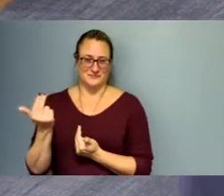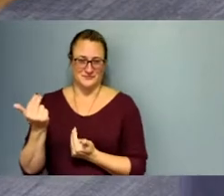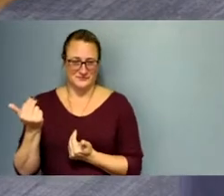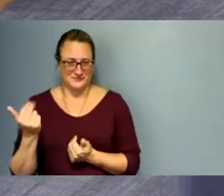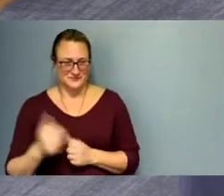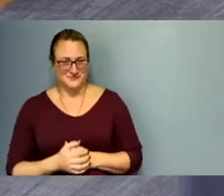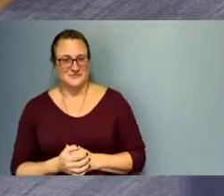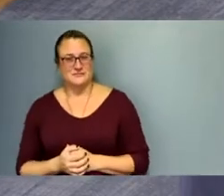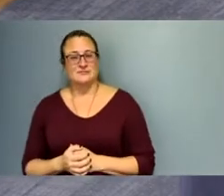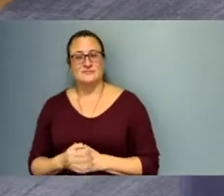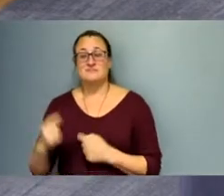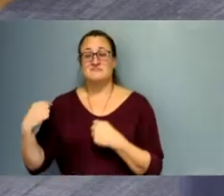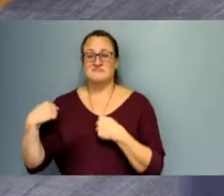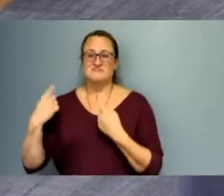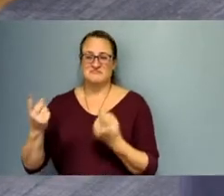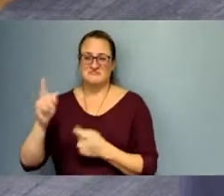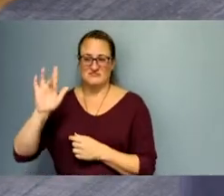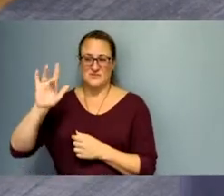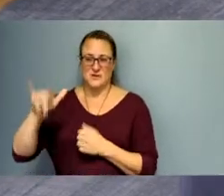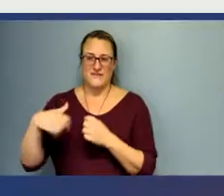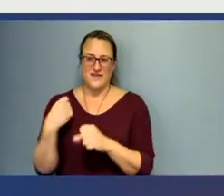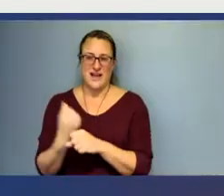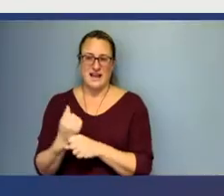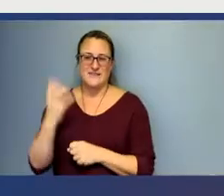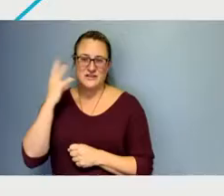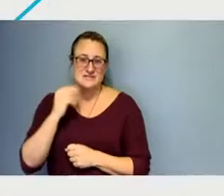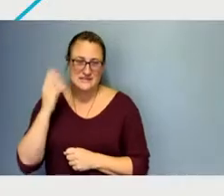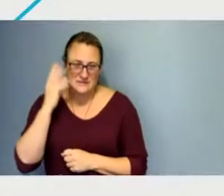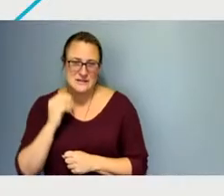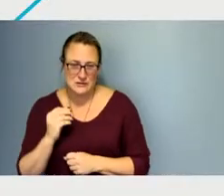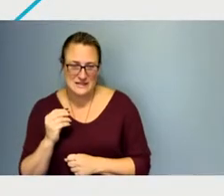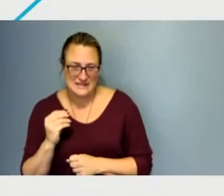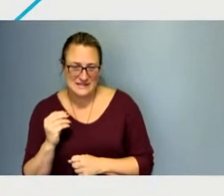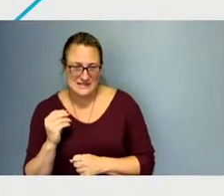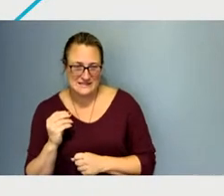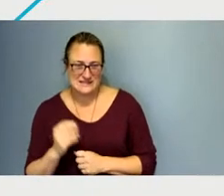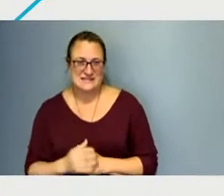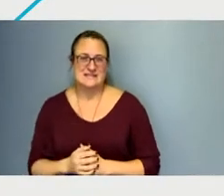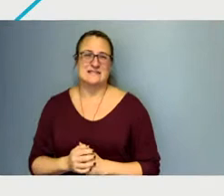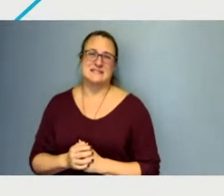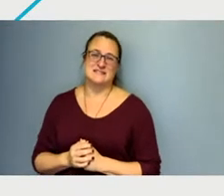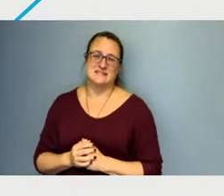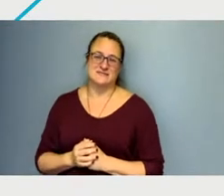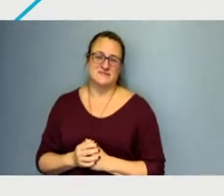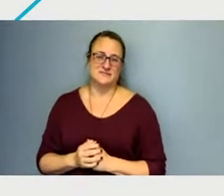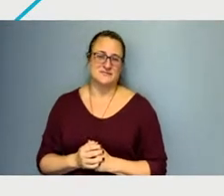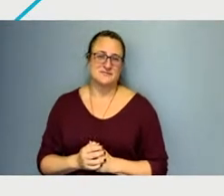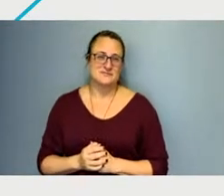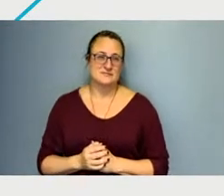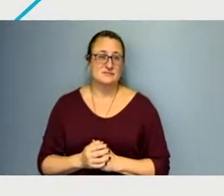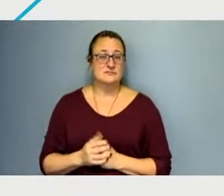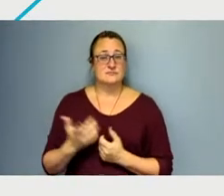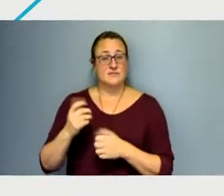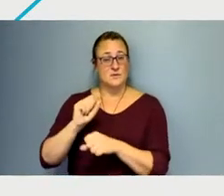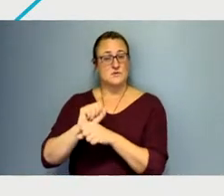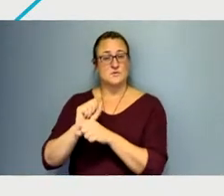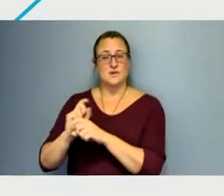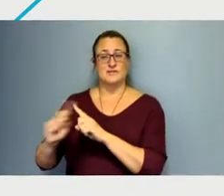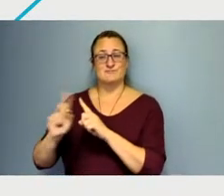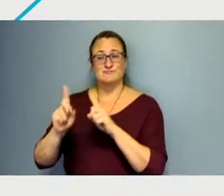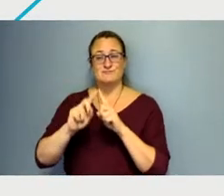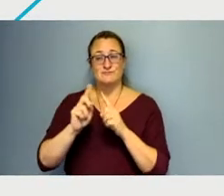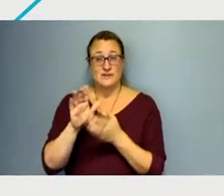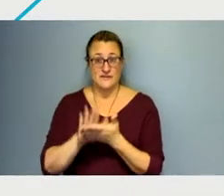So with 25 years, you can go to the next slide. With 25 years of work in higher education, I feel that it has